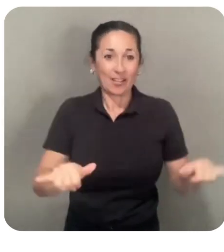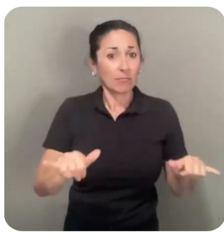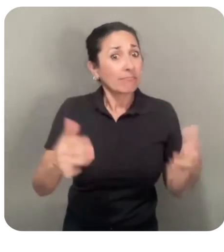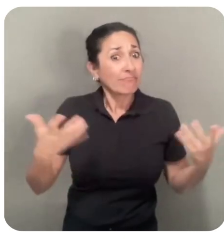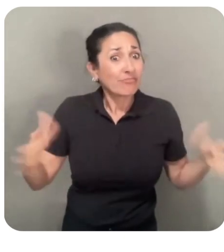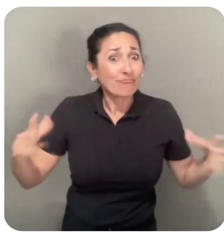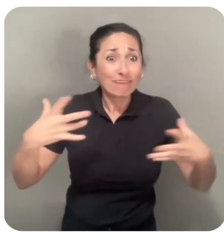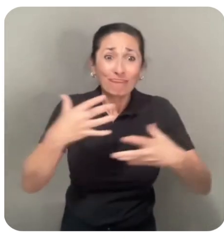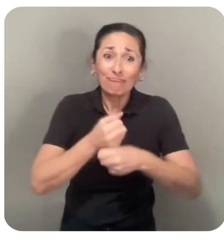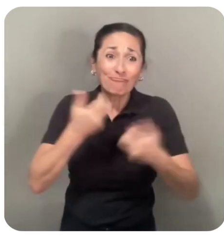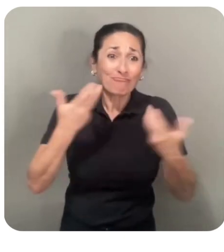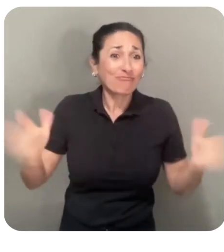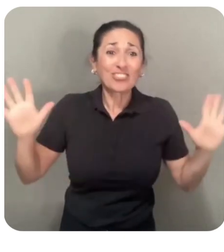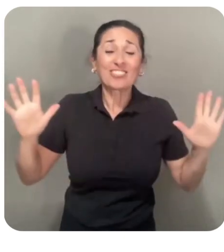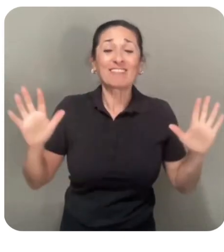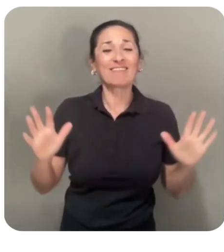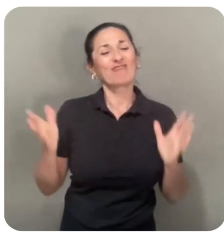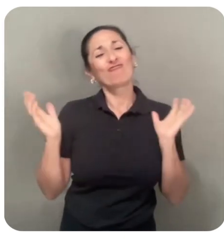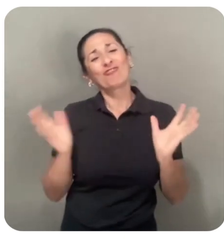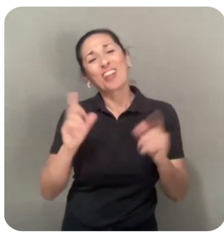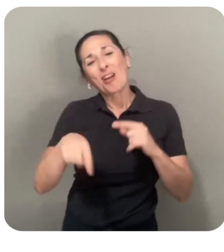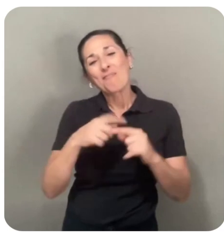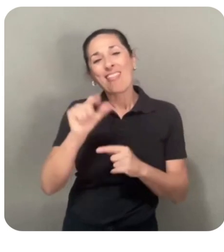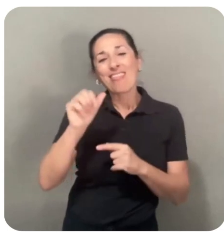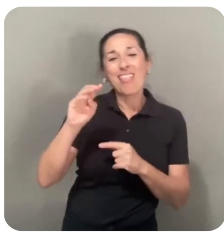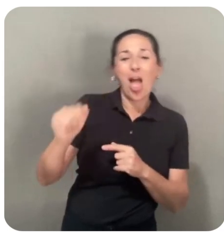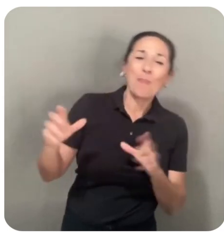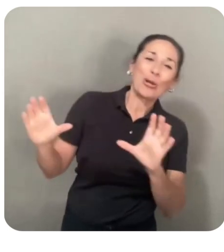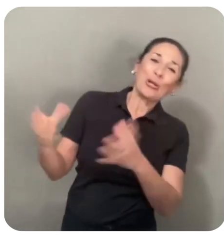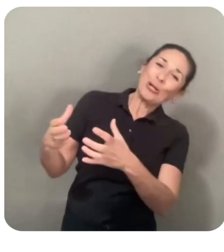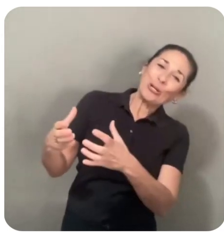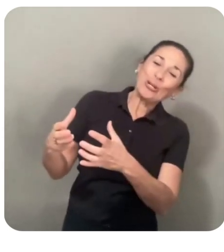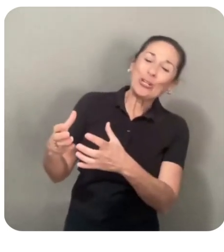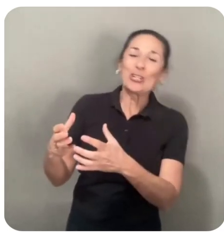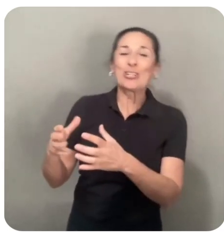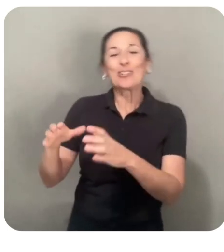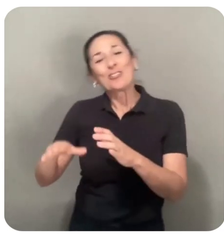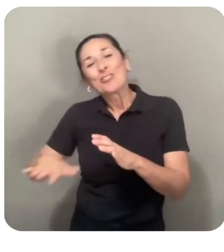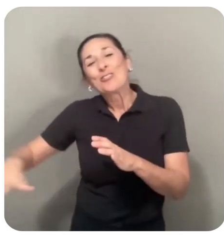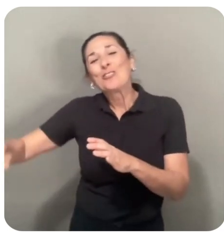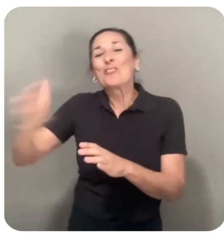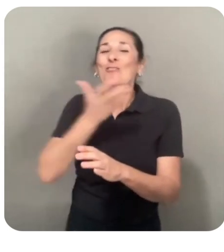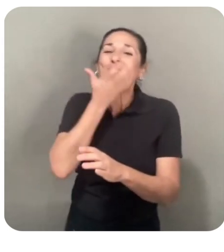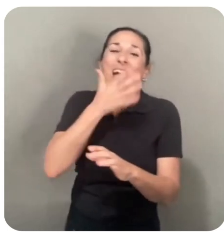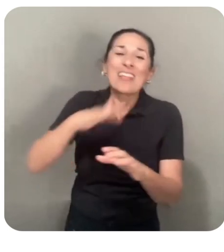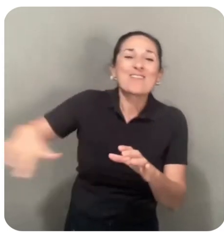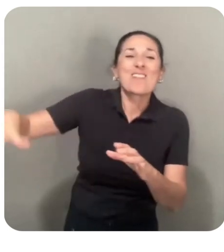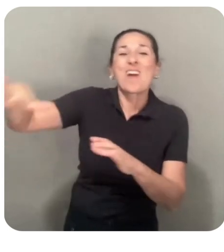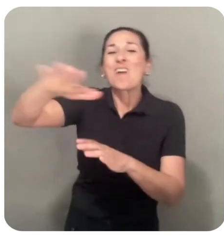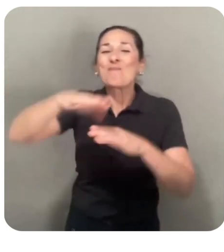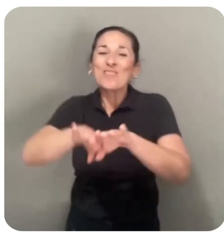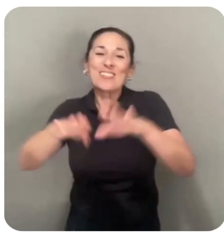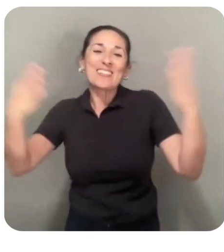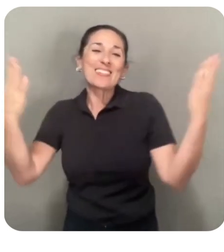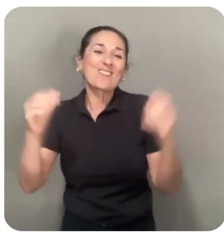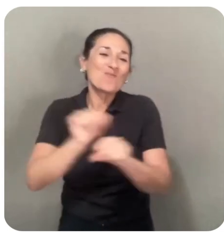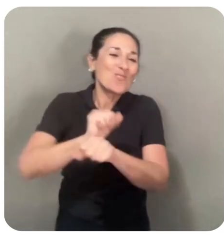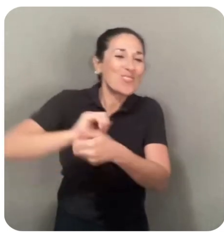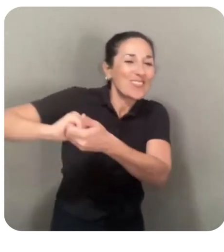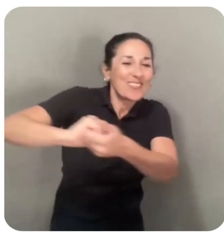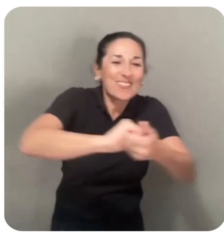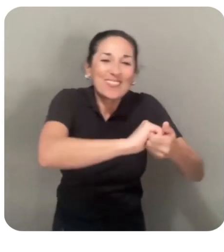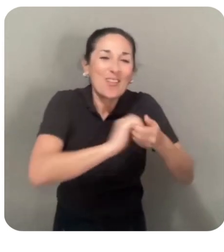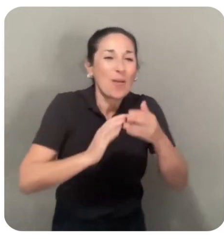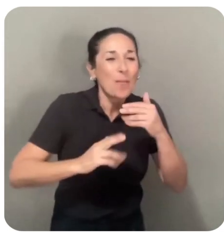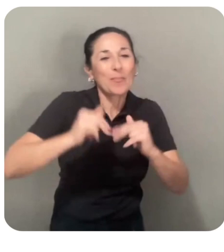for today. We've chatted about our amazing LAMA herd that is raised in an open pasture, works together as a herd to build